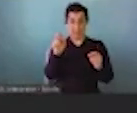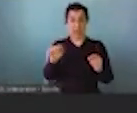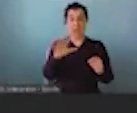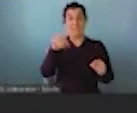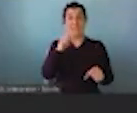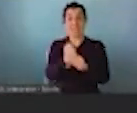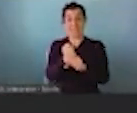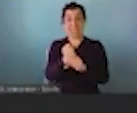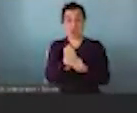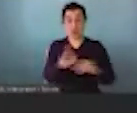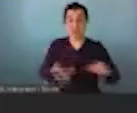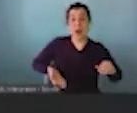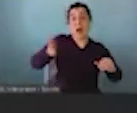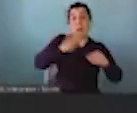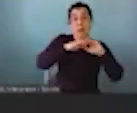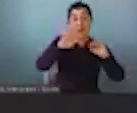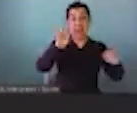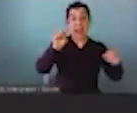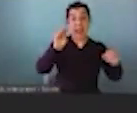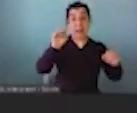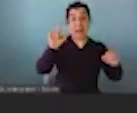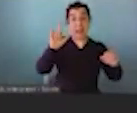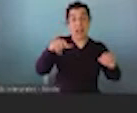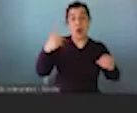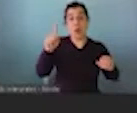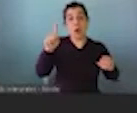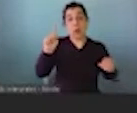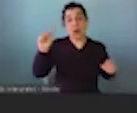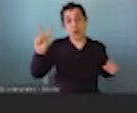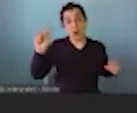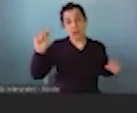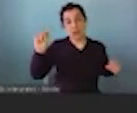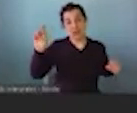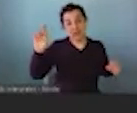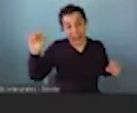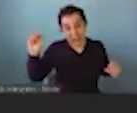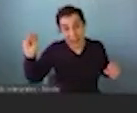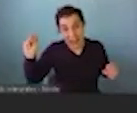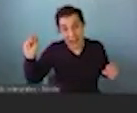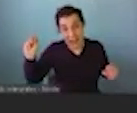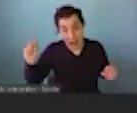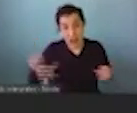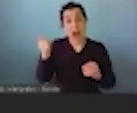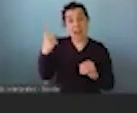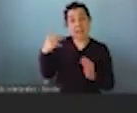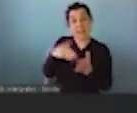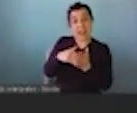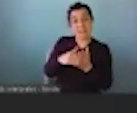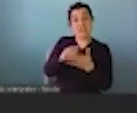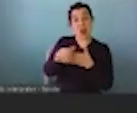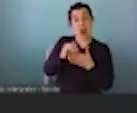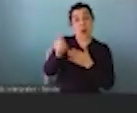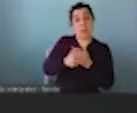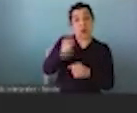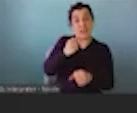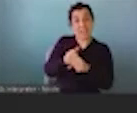spending has risen from about $80 billion to $1.2 trillion. And this is now more than $11,000 per year spent on healthcare per